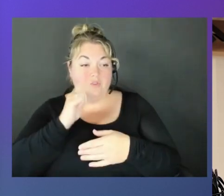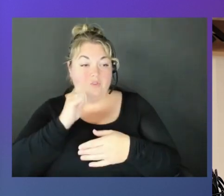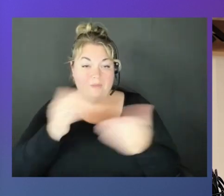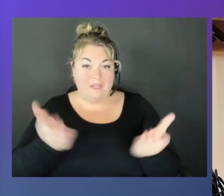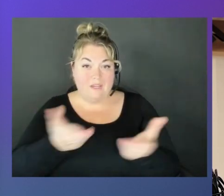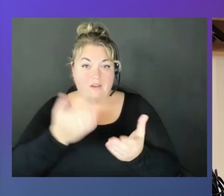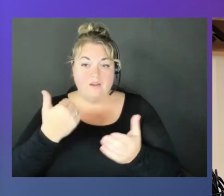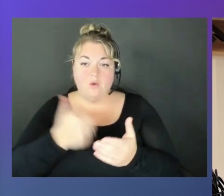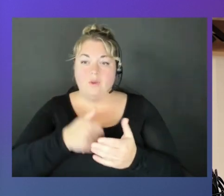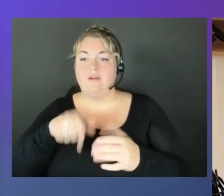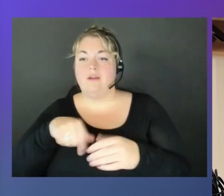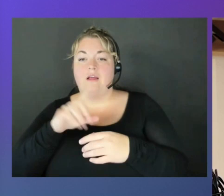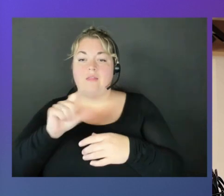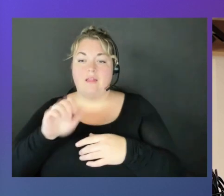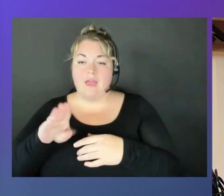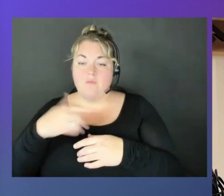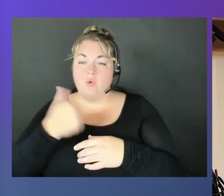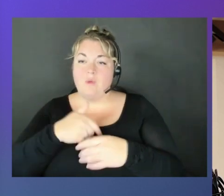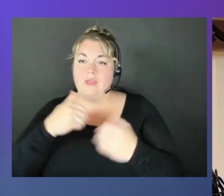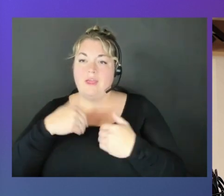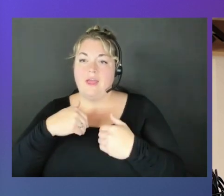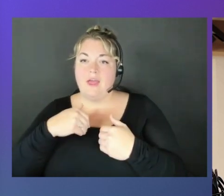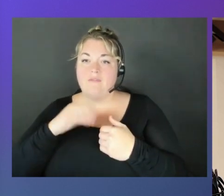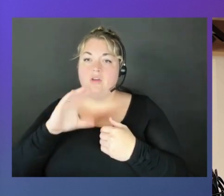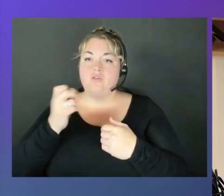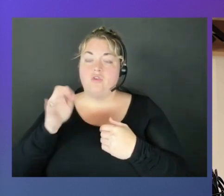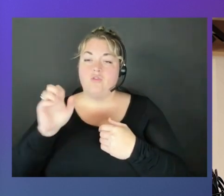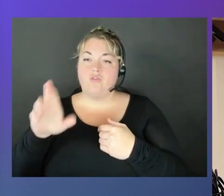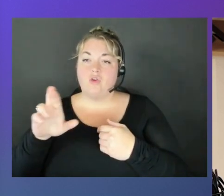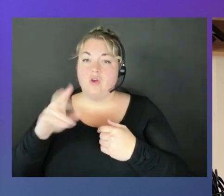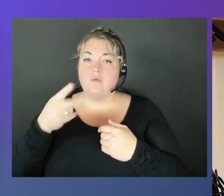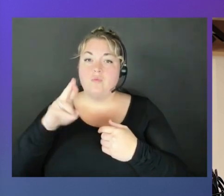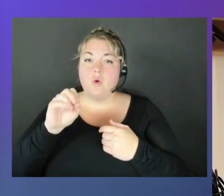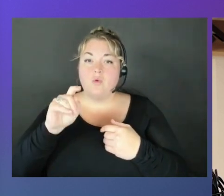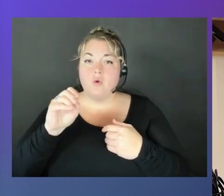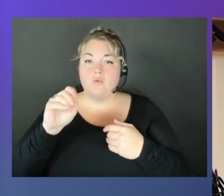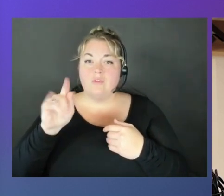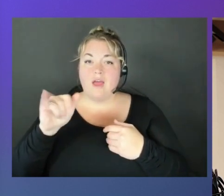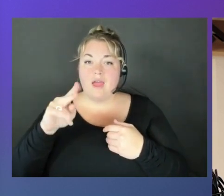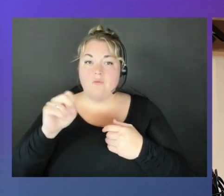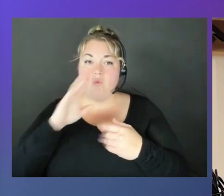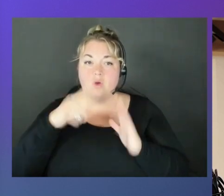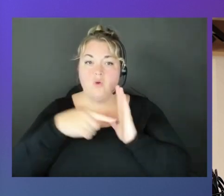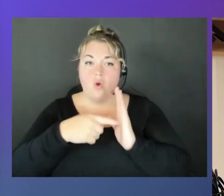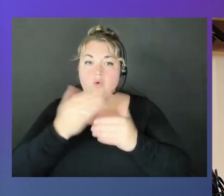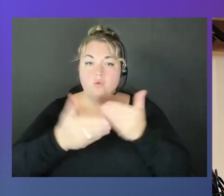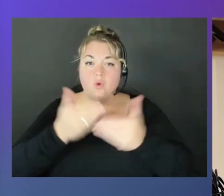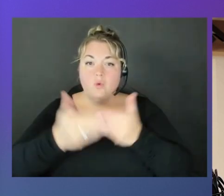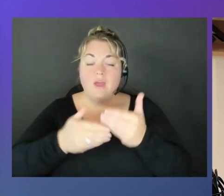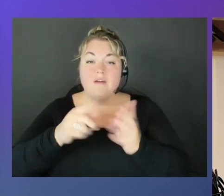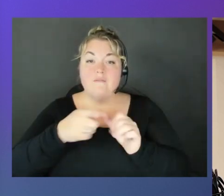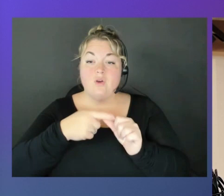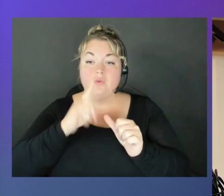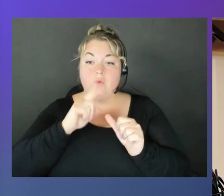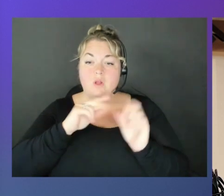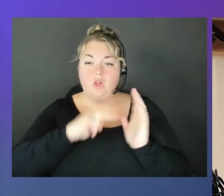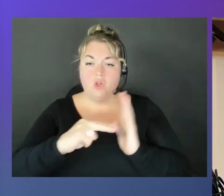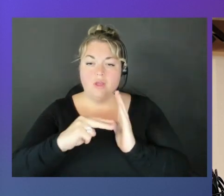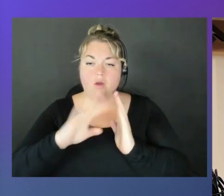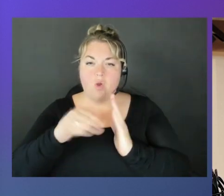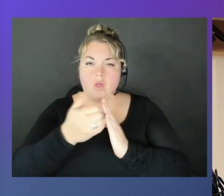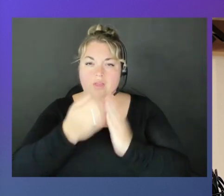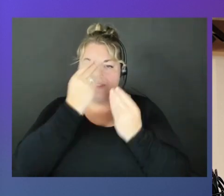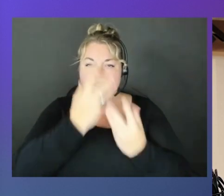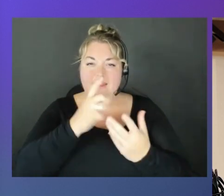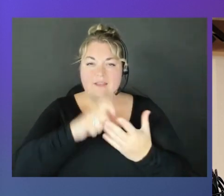Clara lab. We have a show floor with a lot of prototypes that we're going to walk you through after that. The first thing we're going to start is, all of that data needs to be captured